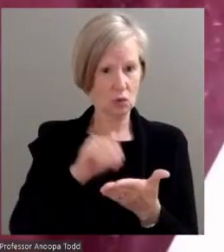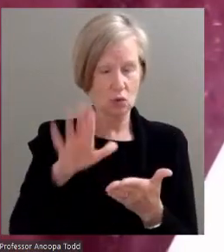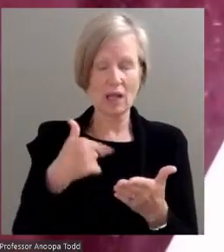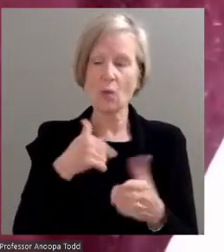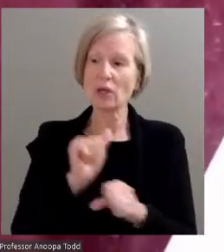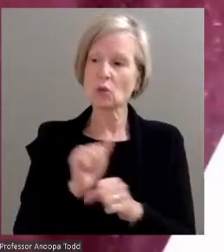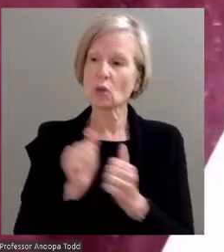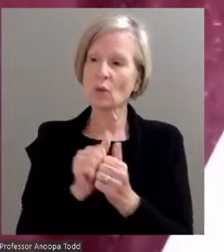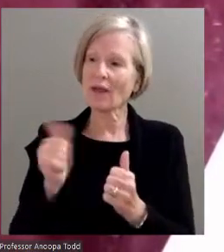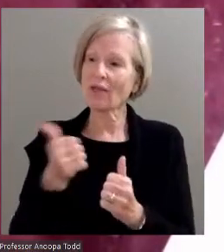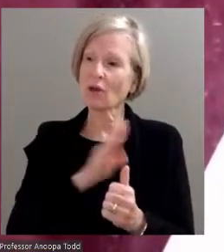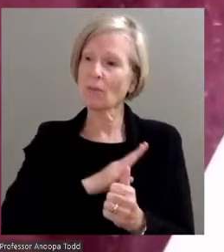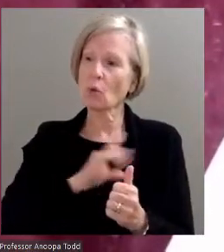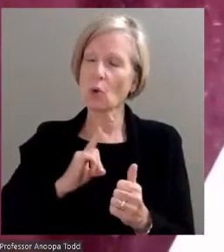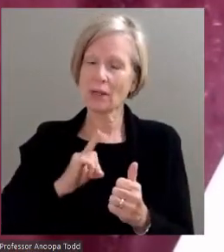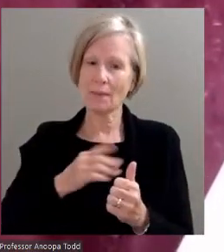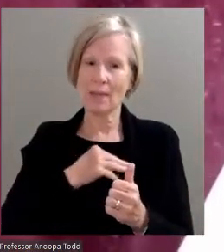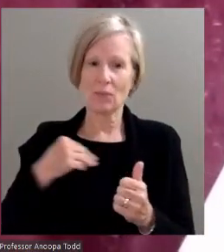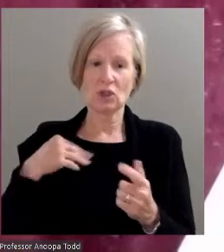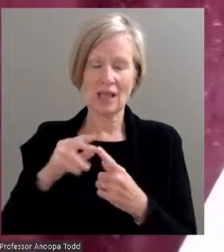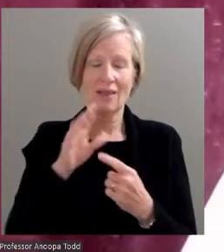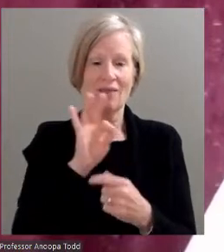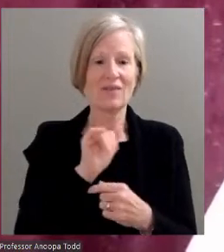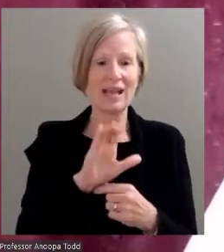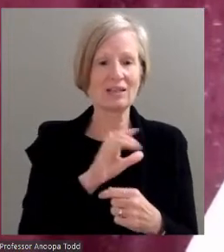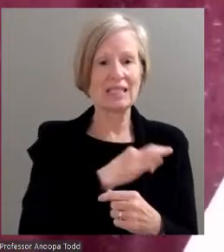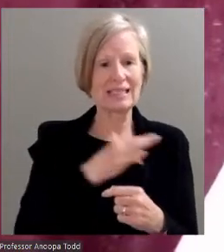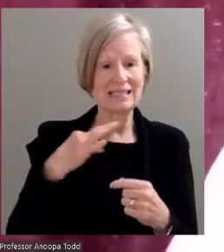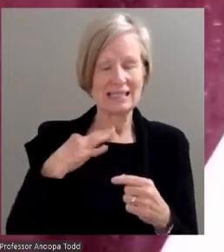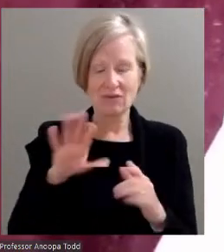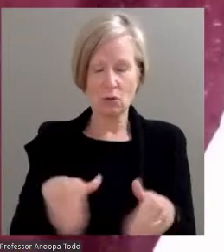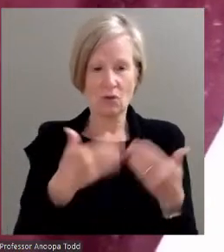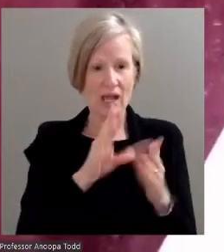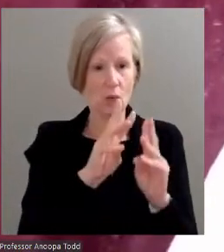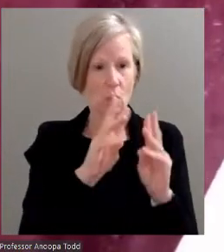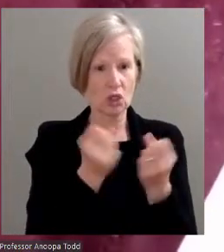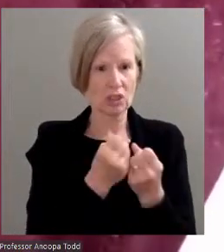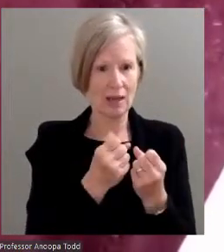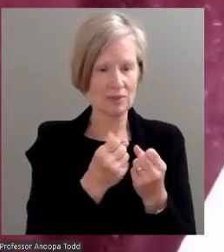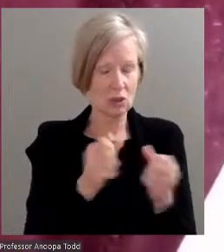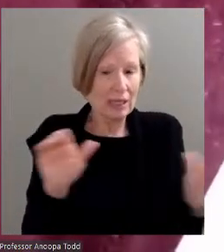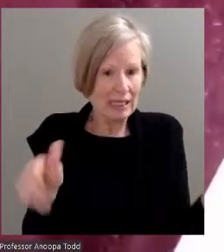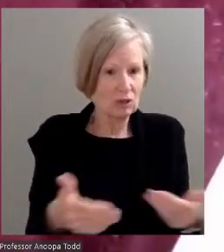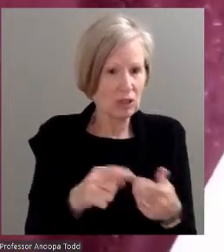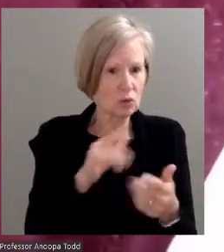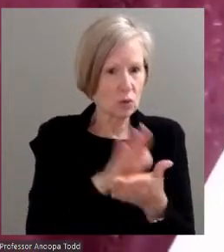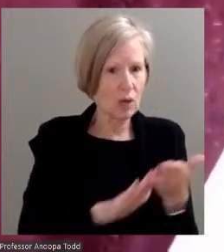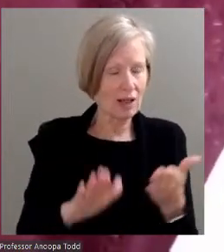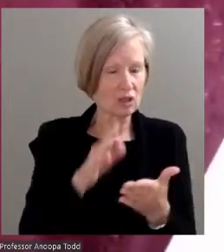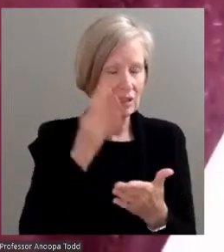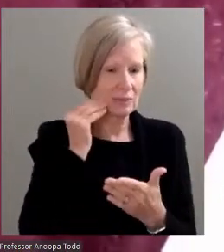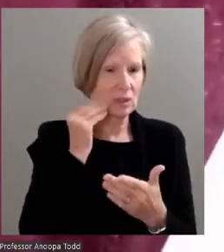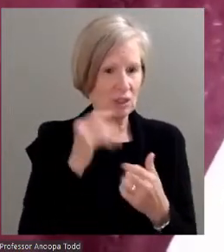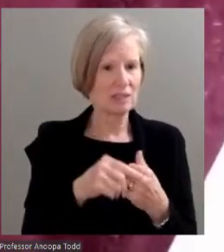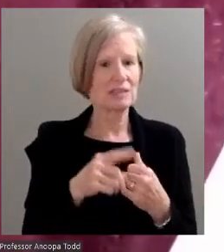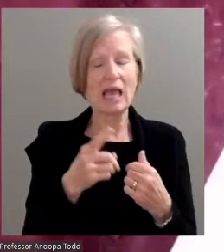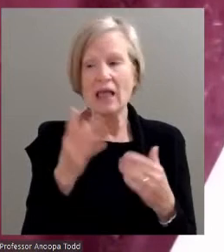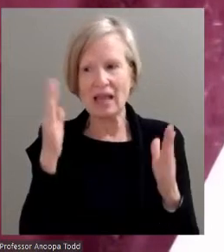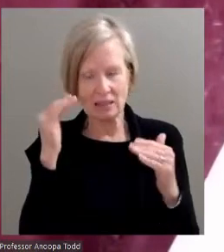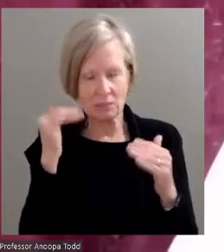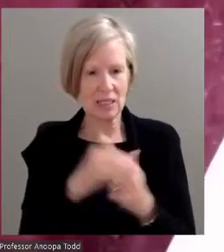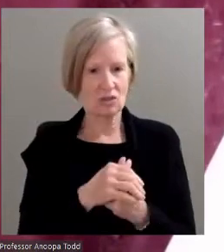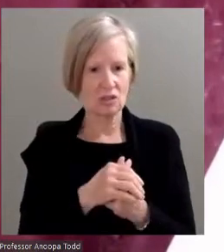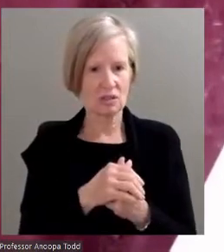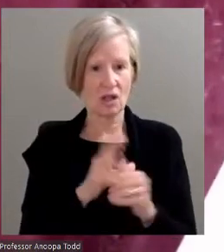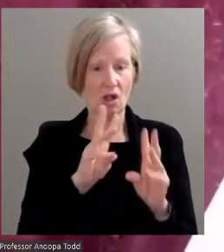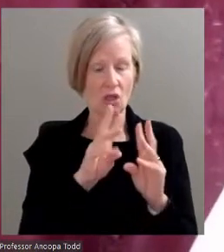board members and the faculty and staff to provide these workshops on an introduction to college experiences and expectations. The